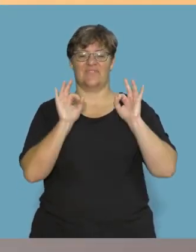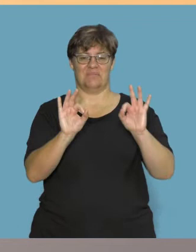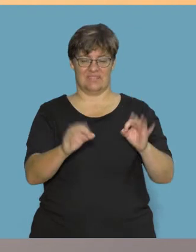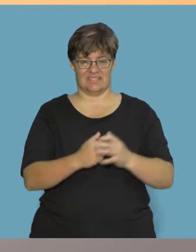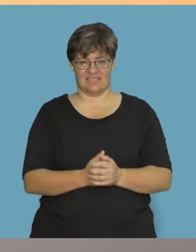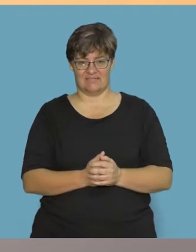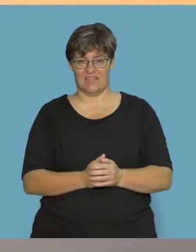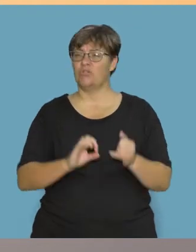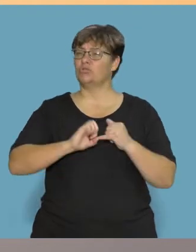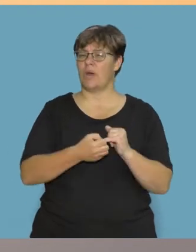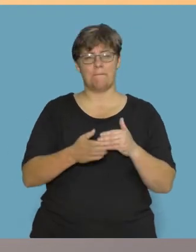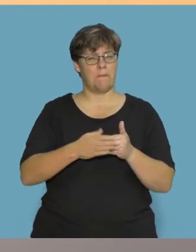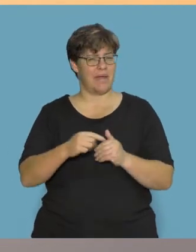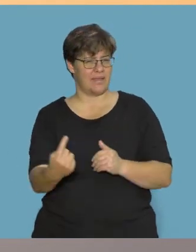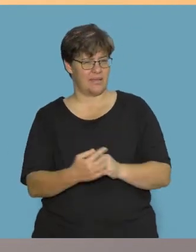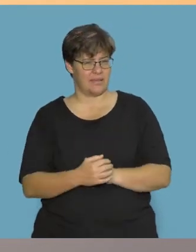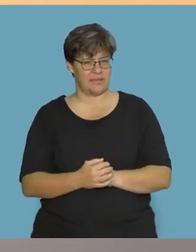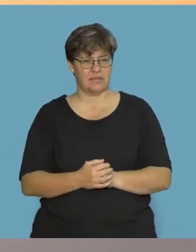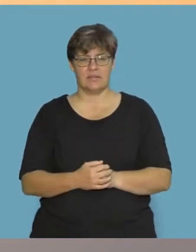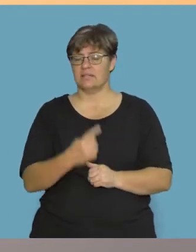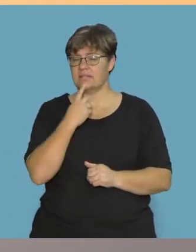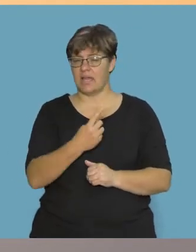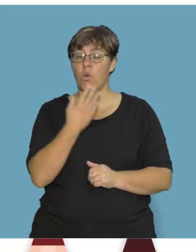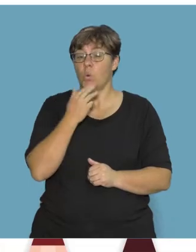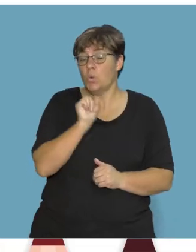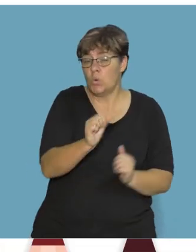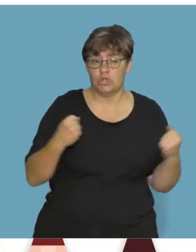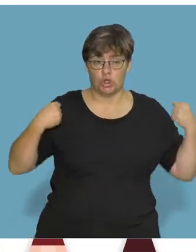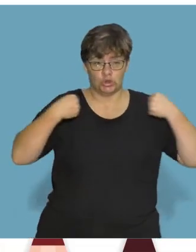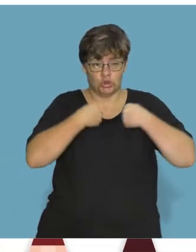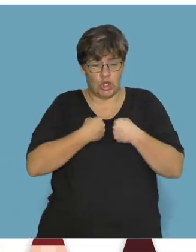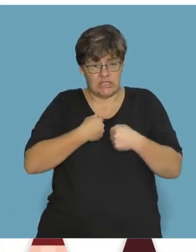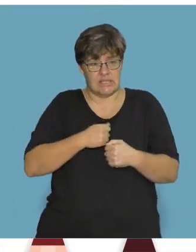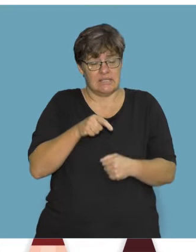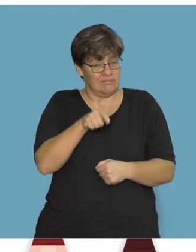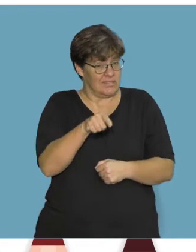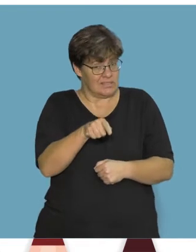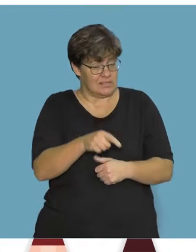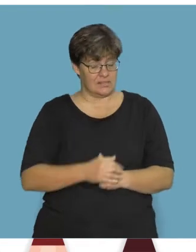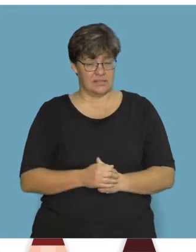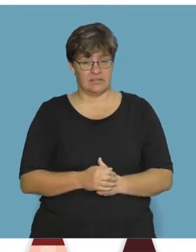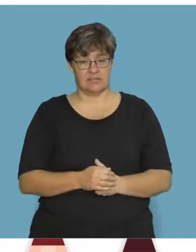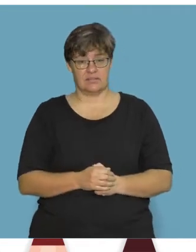It Fabulous! Let's try another one. Say, Whose jersey is this?